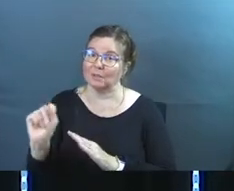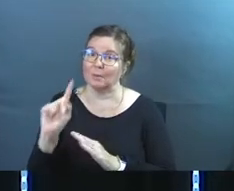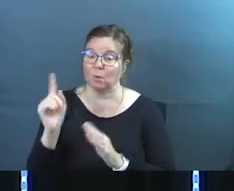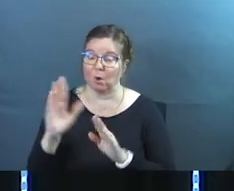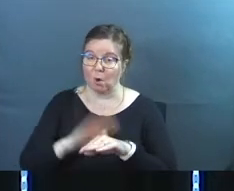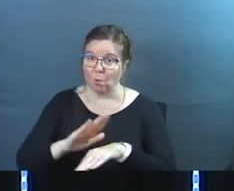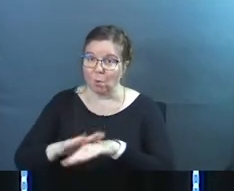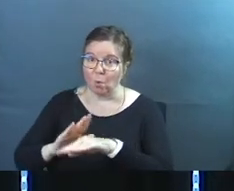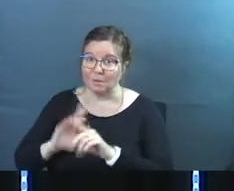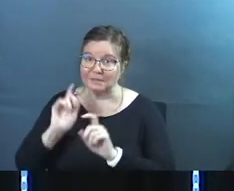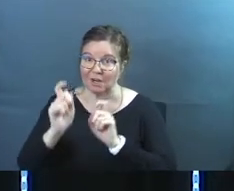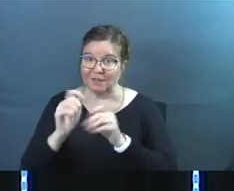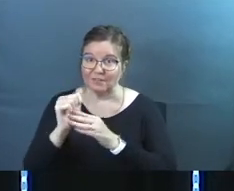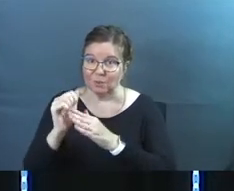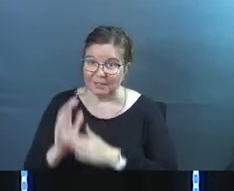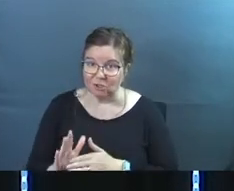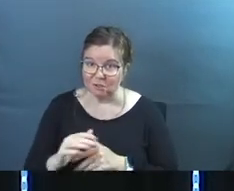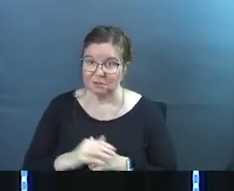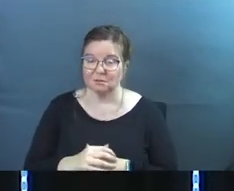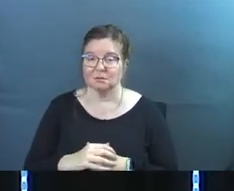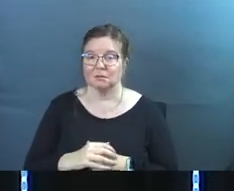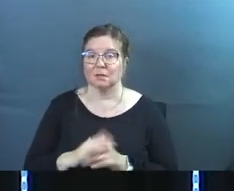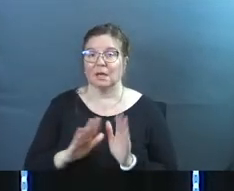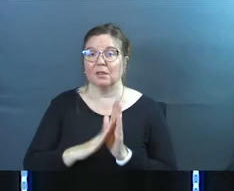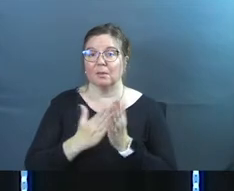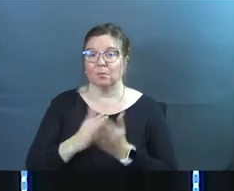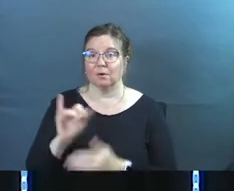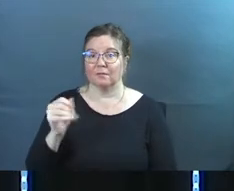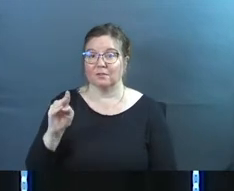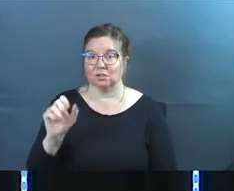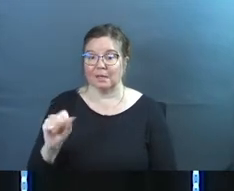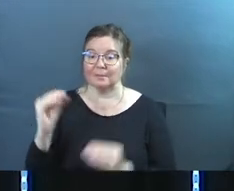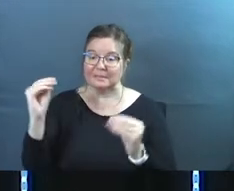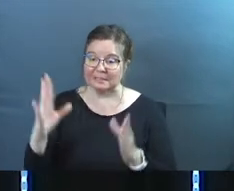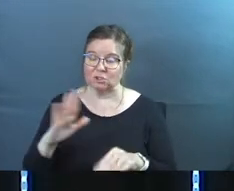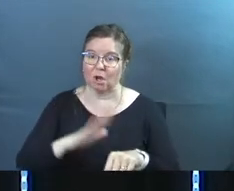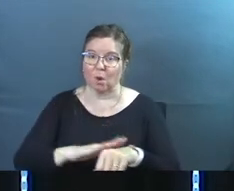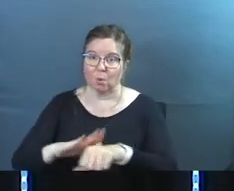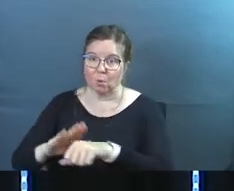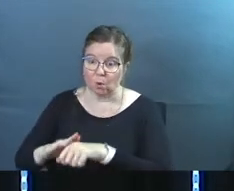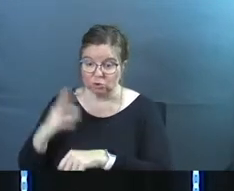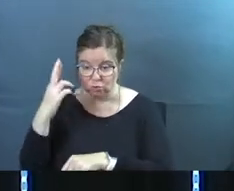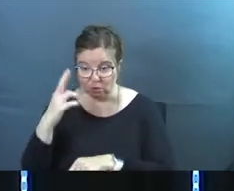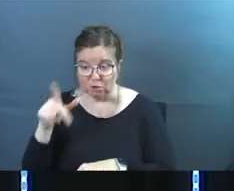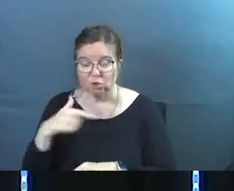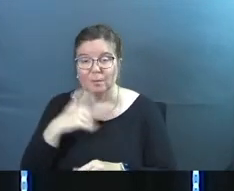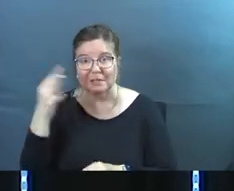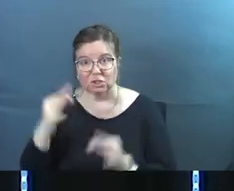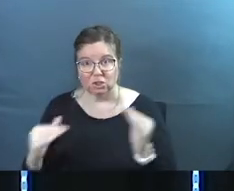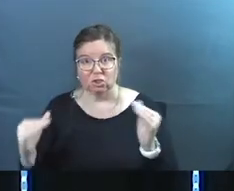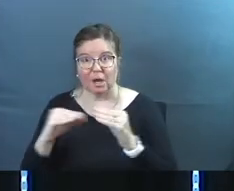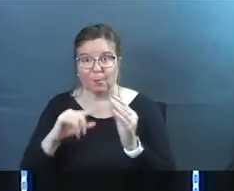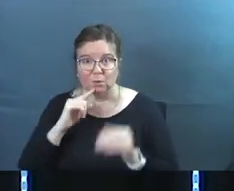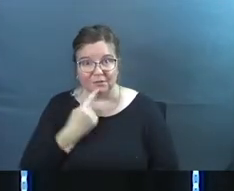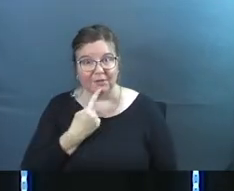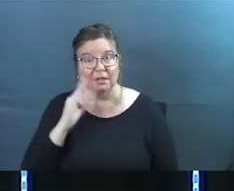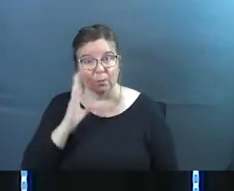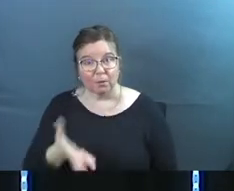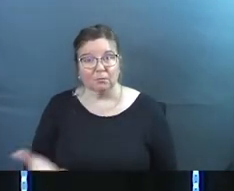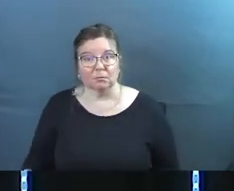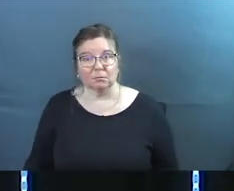where warnings are given to leaders in the book of James teachers are warned that do you realize you'll be judged more harshly